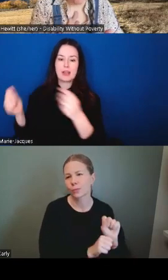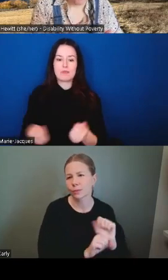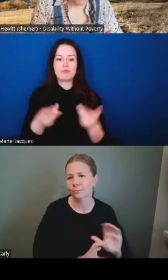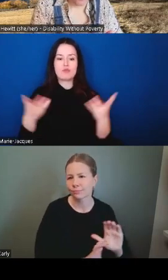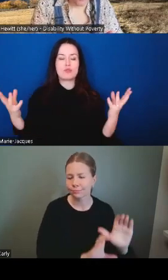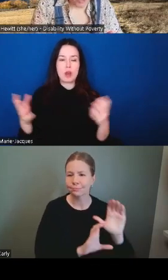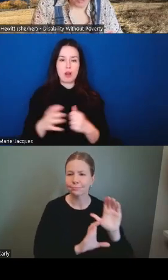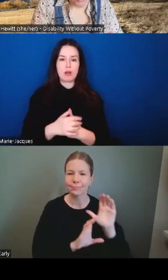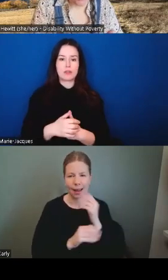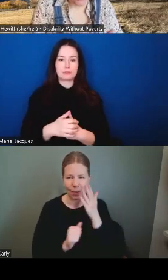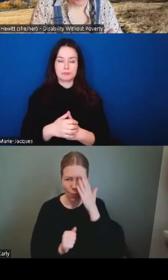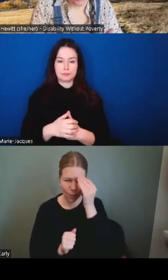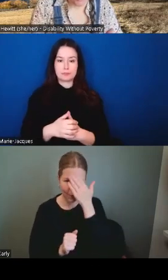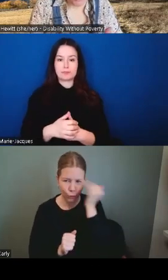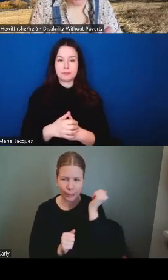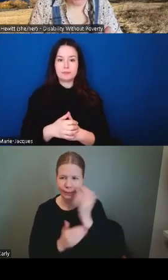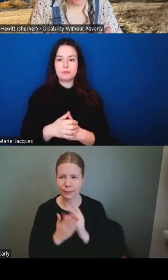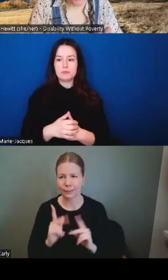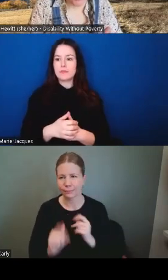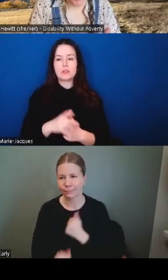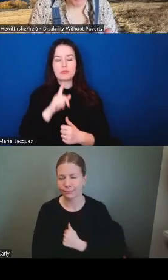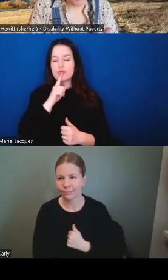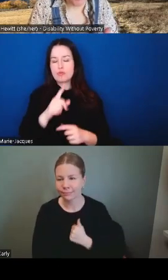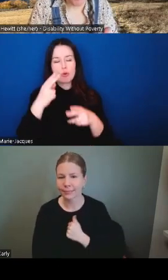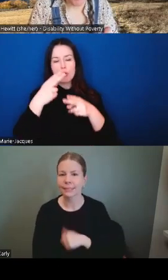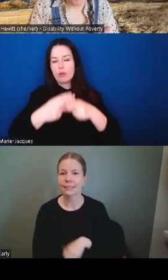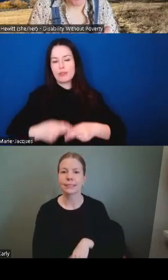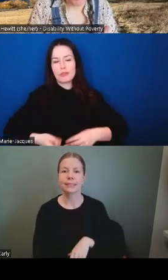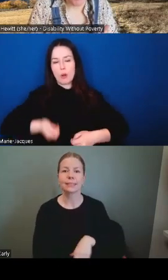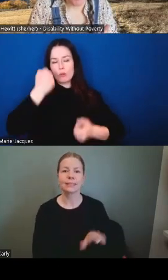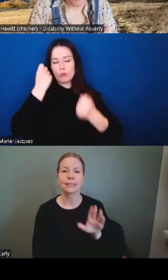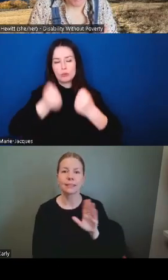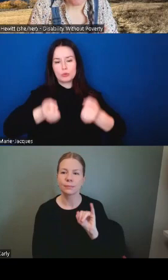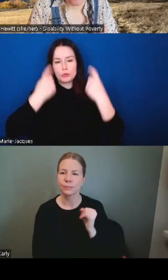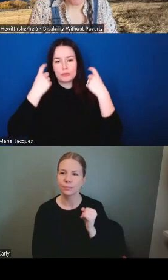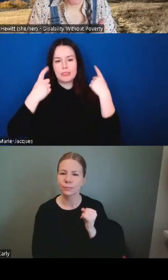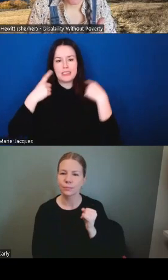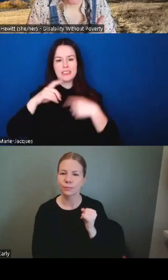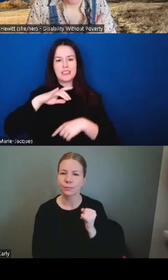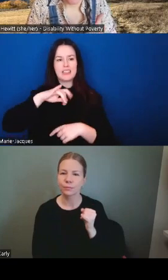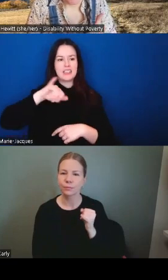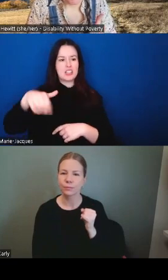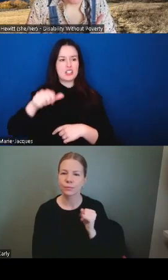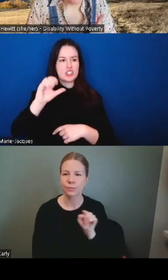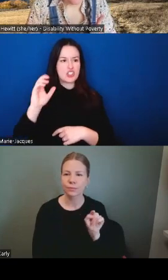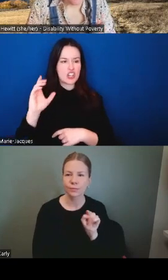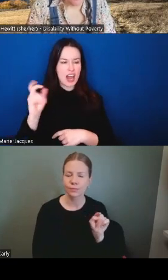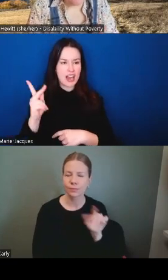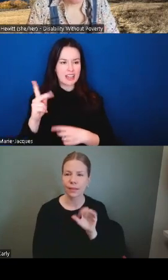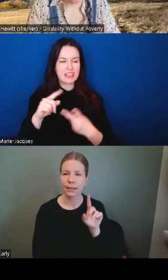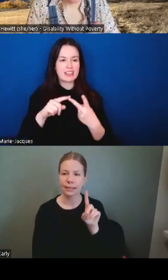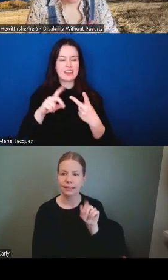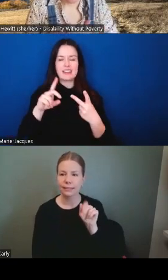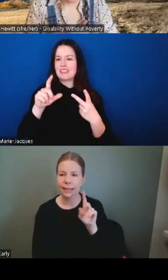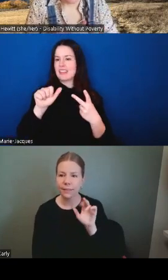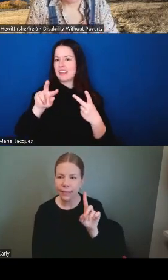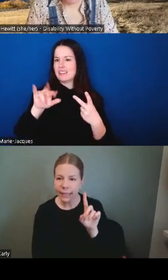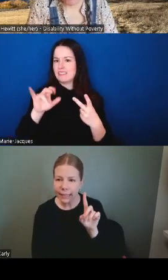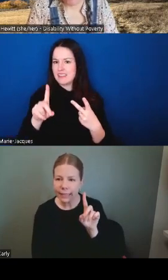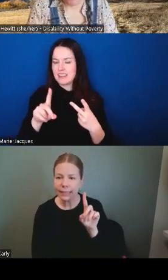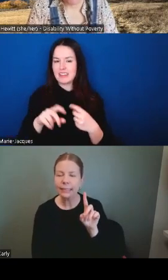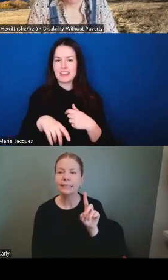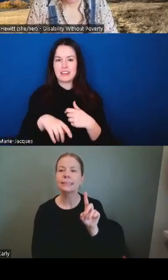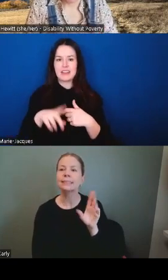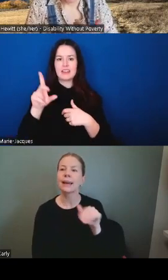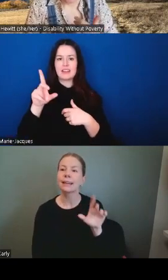from jan and um the david and don in